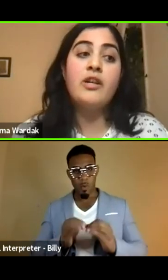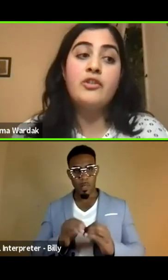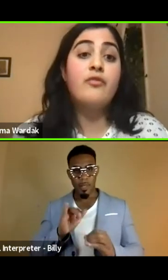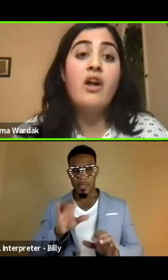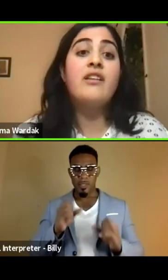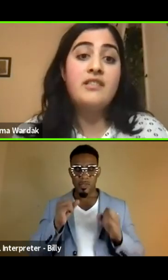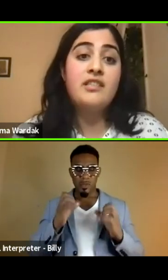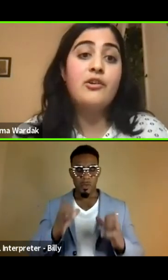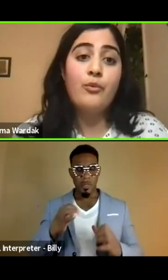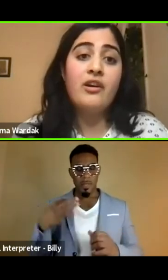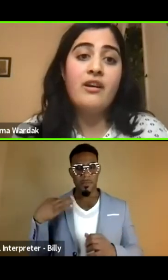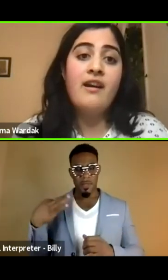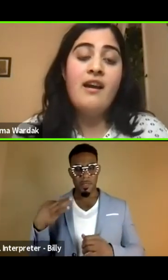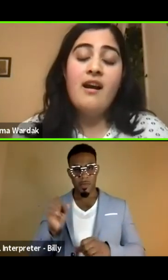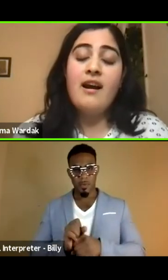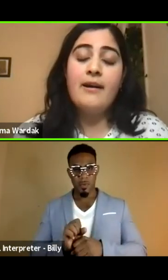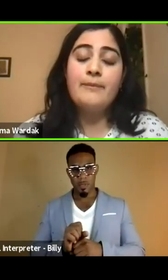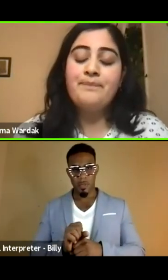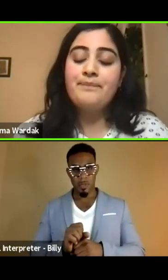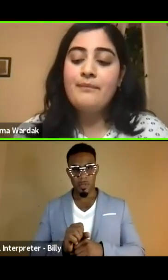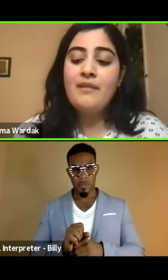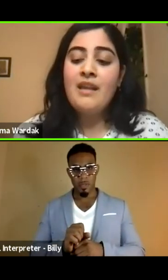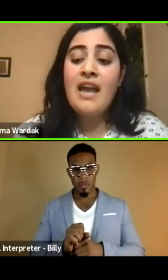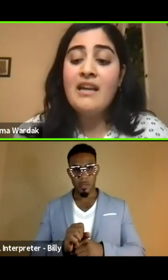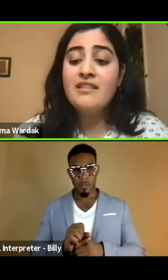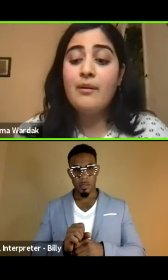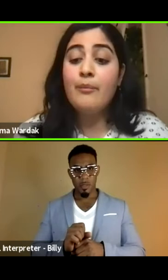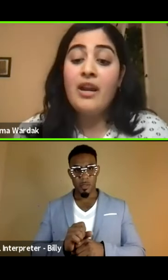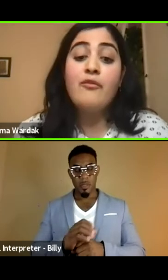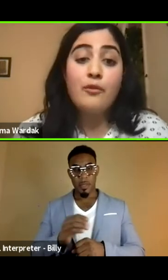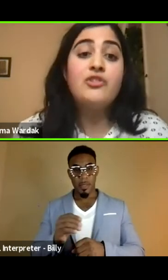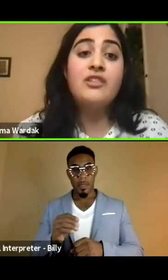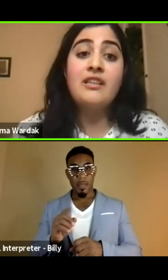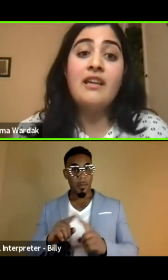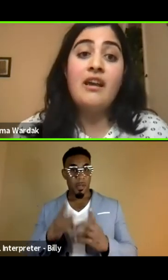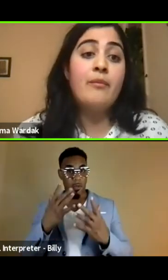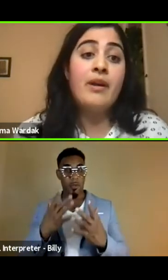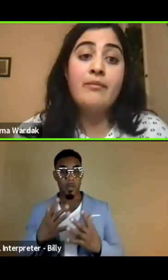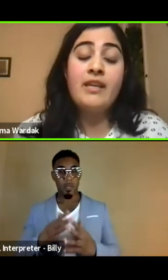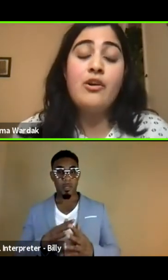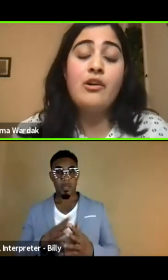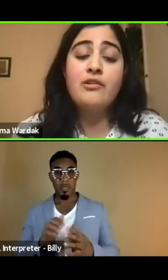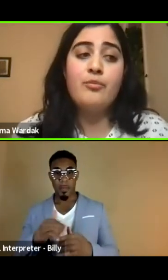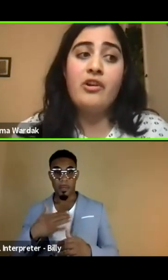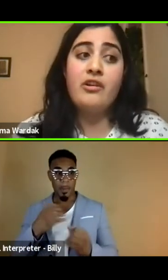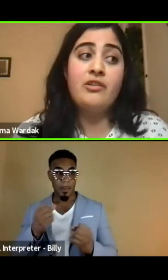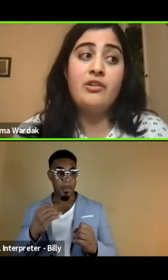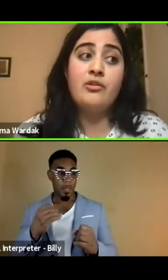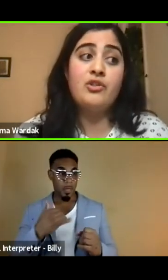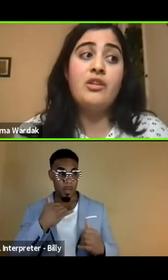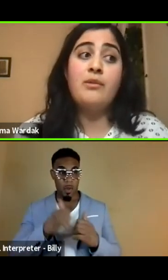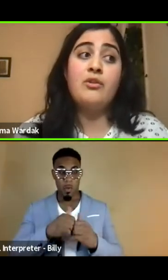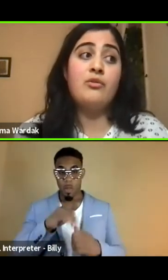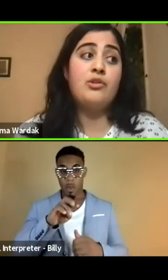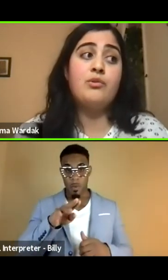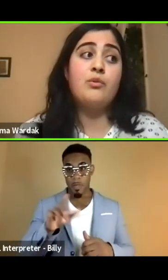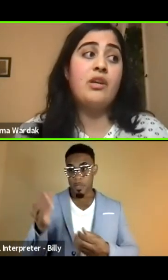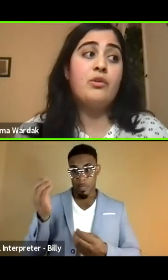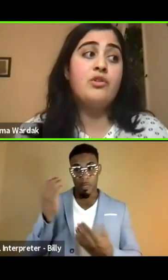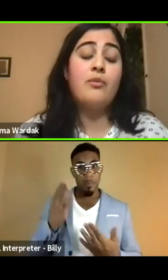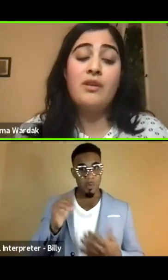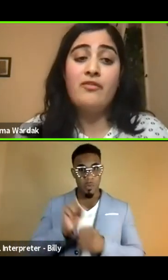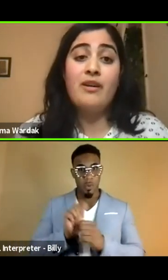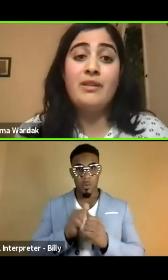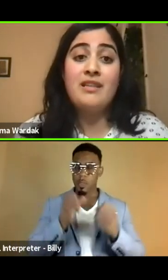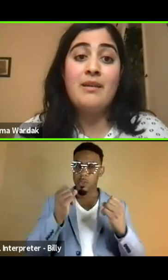so much volunteer work. Um, and, but unfortunately, and my many calls with Brianna, you know, she let me know she was